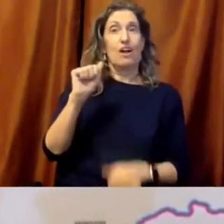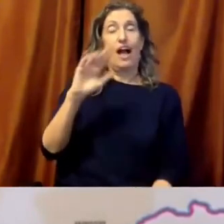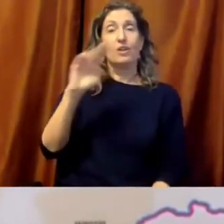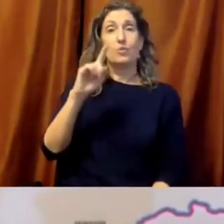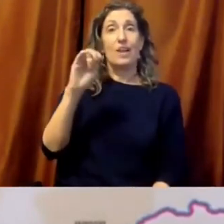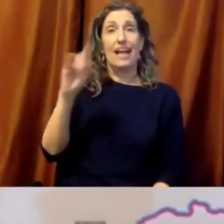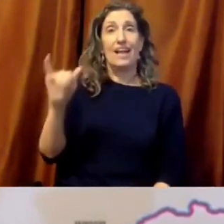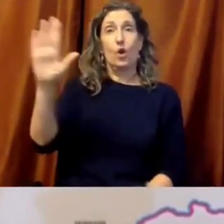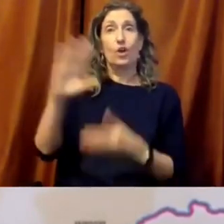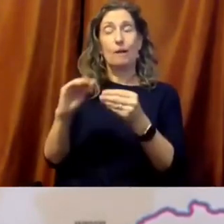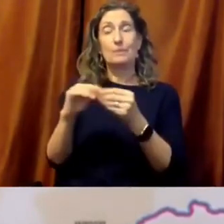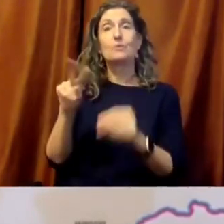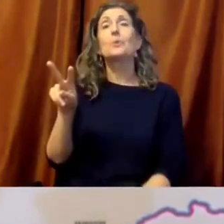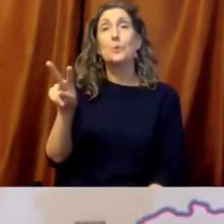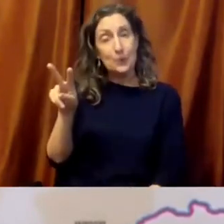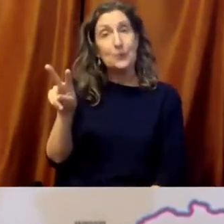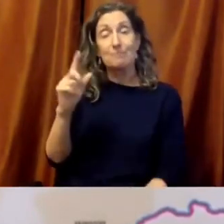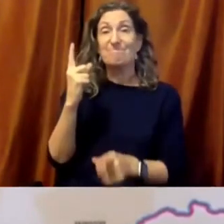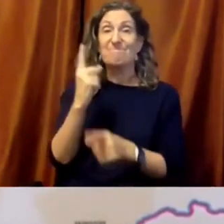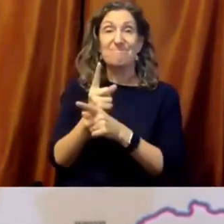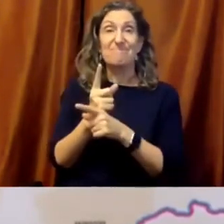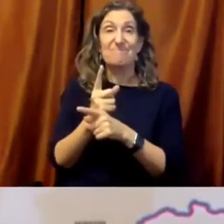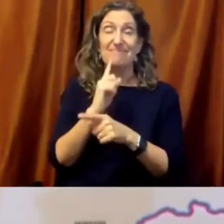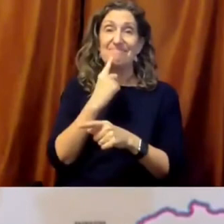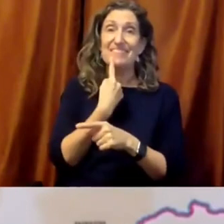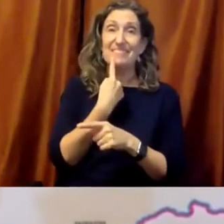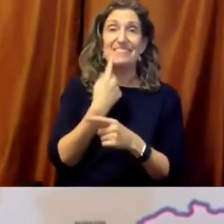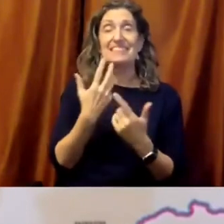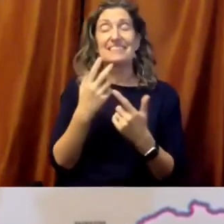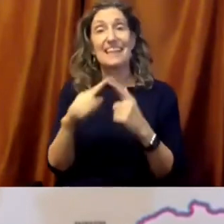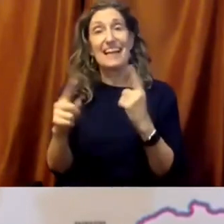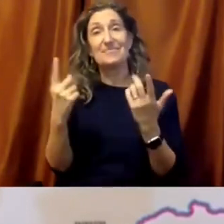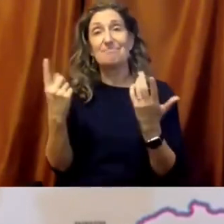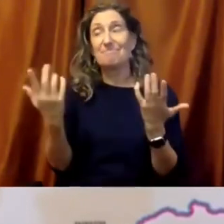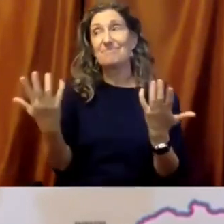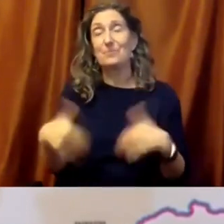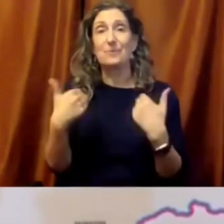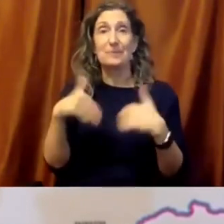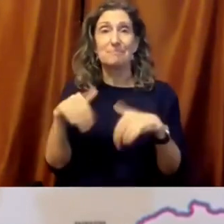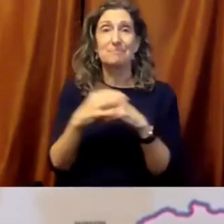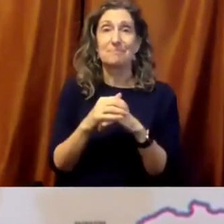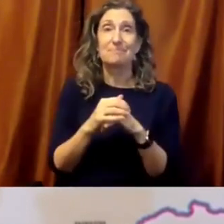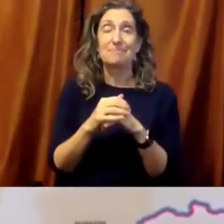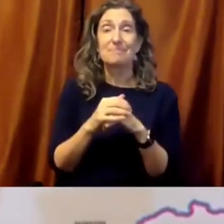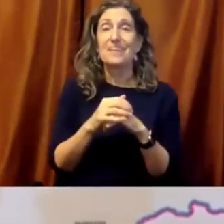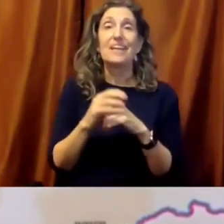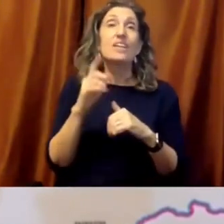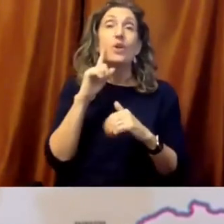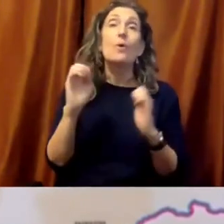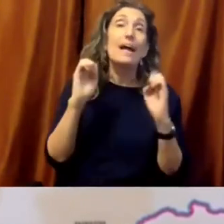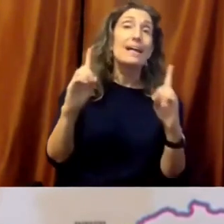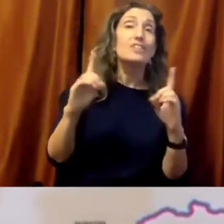and priorities of educators and students are not just simply an additional viewpoint. The input of teachers is instead becoming